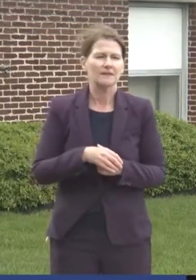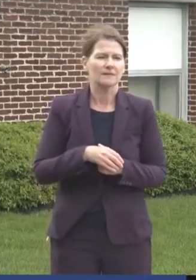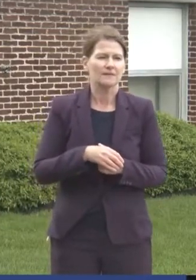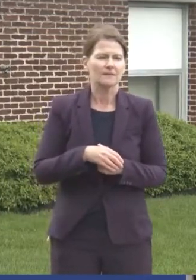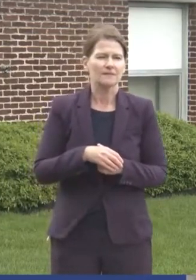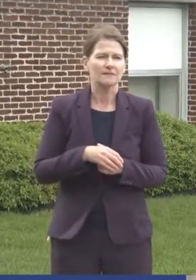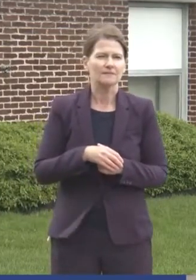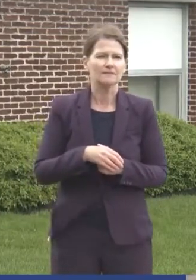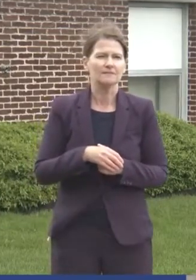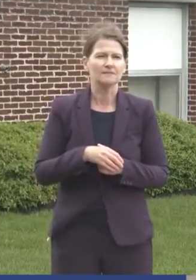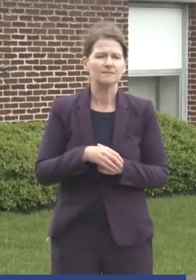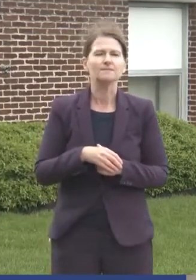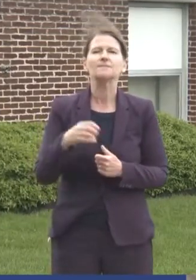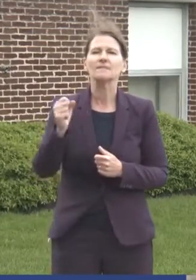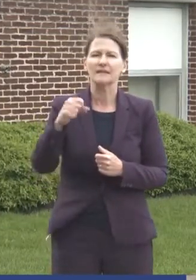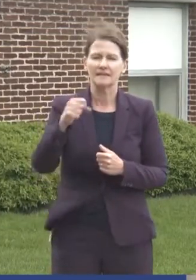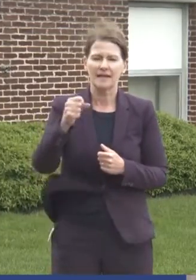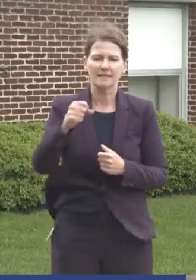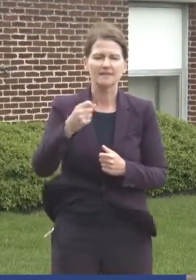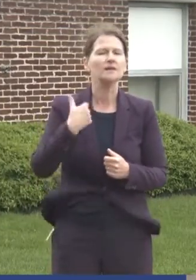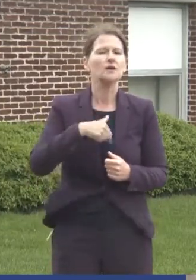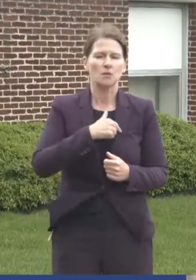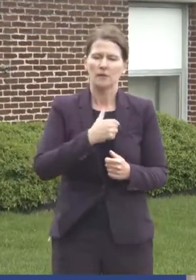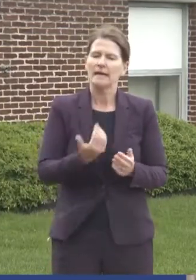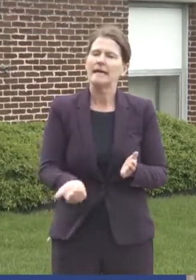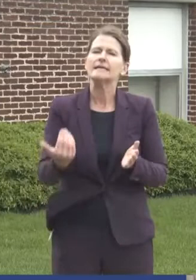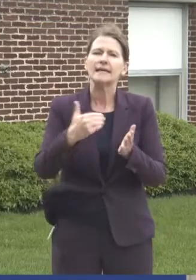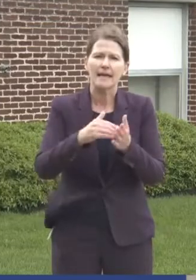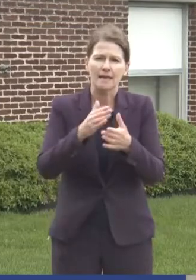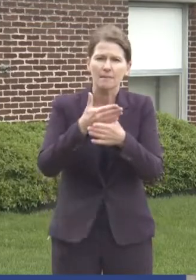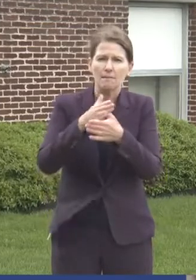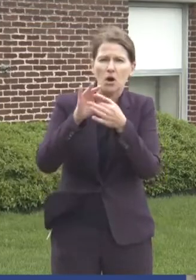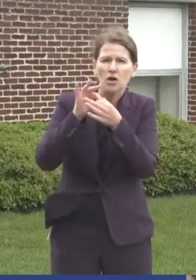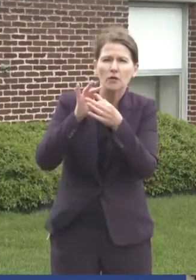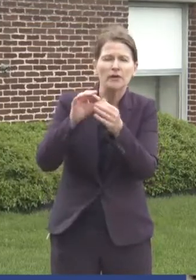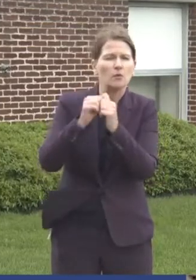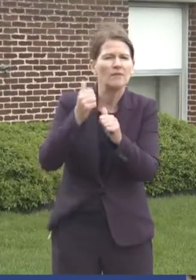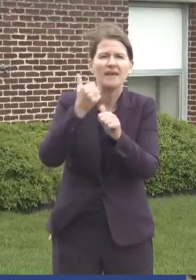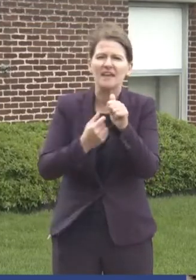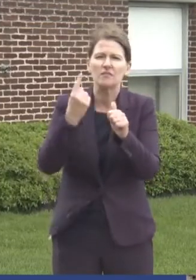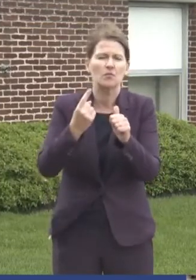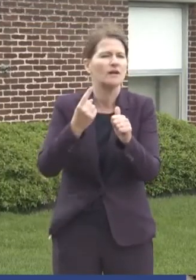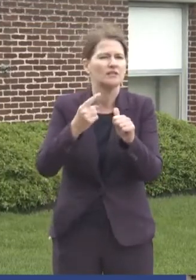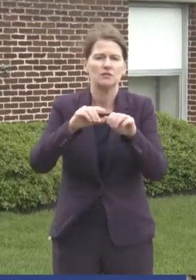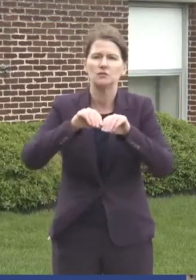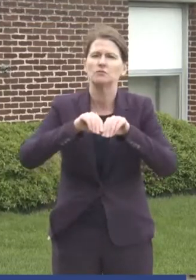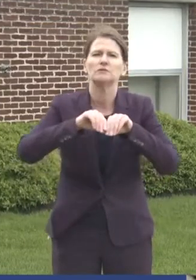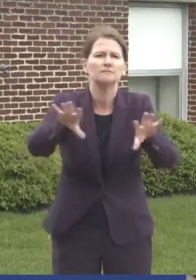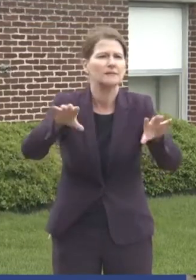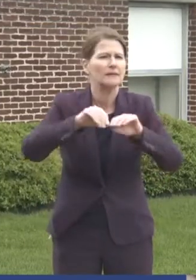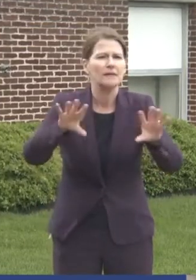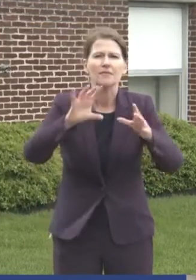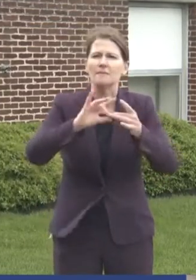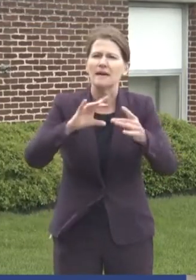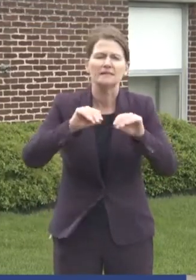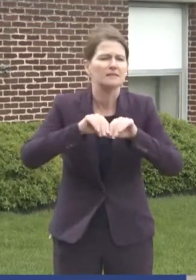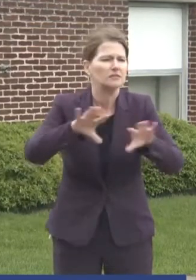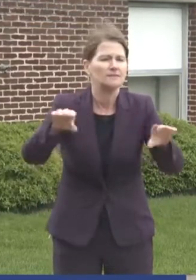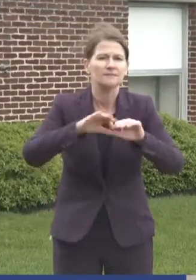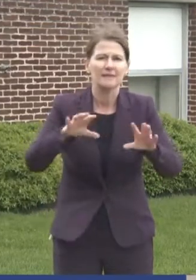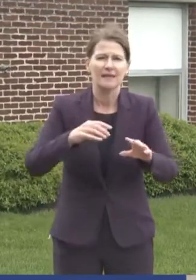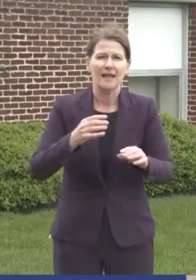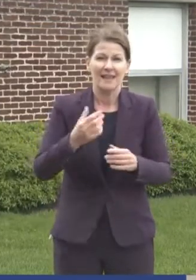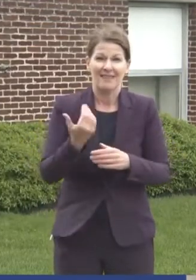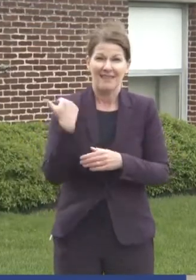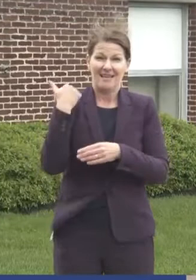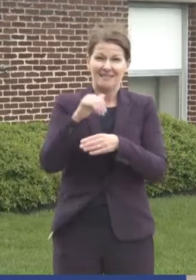Yes. So we are, again, partnering with everyone to take the message out. I understand last night